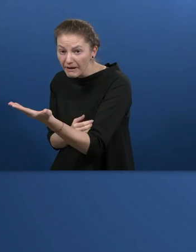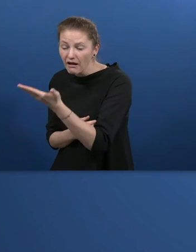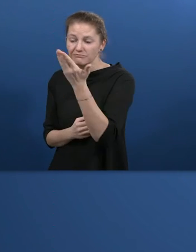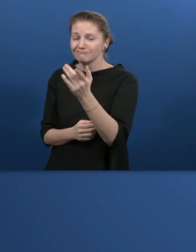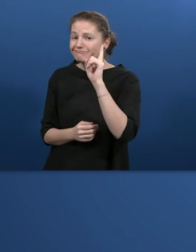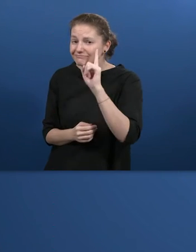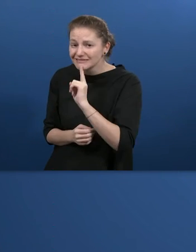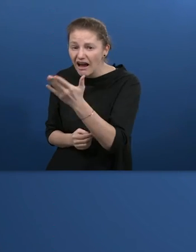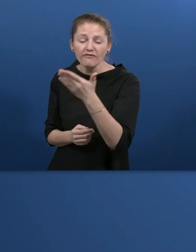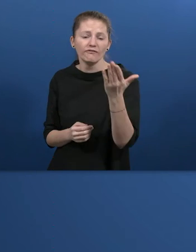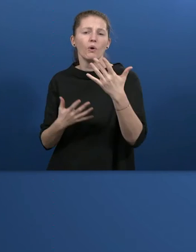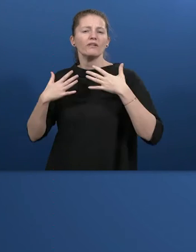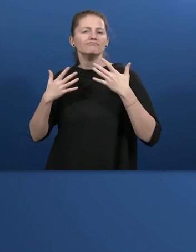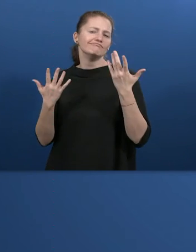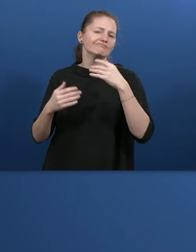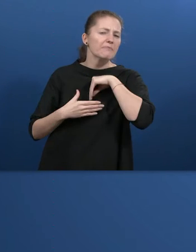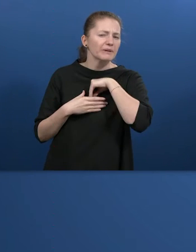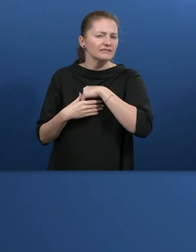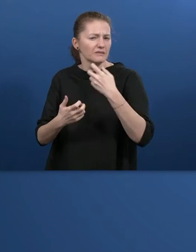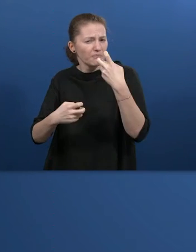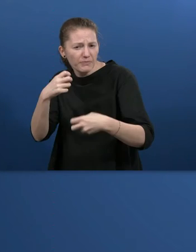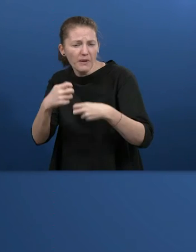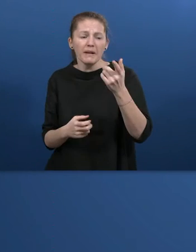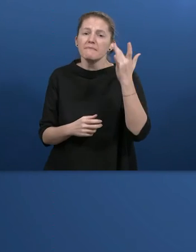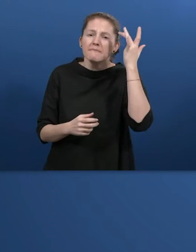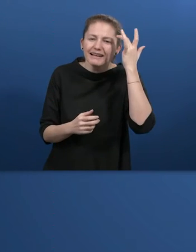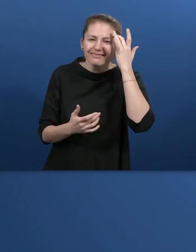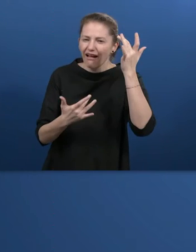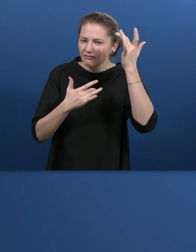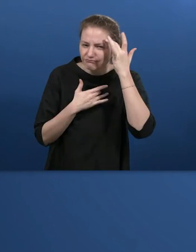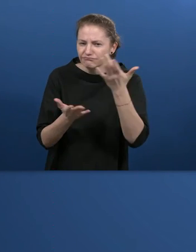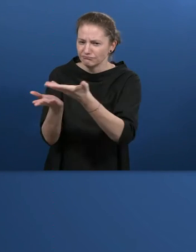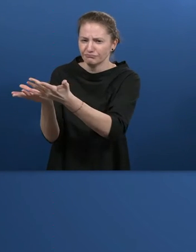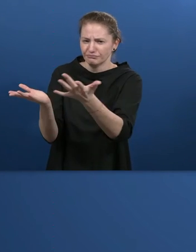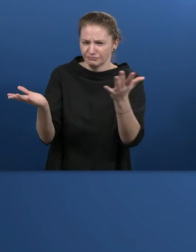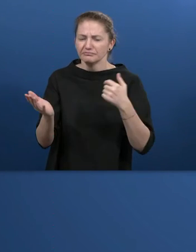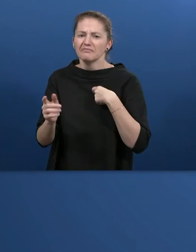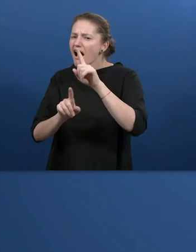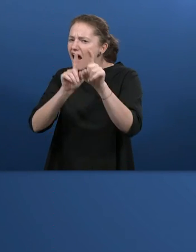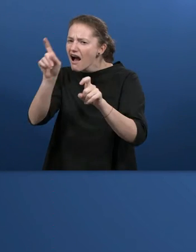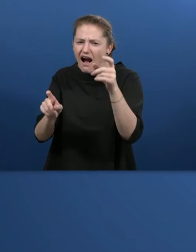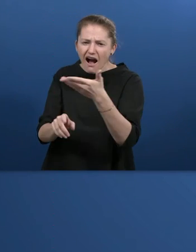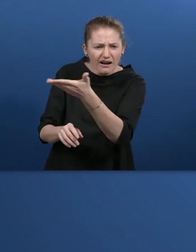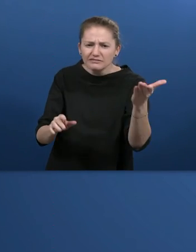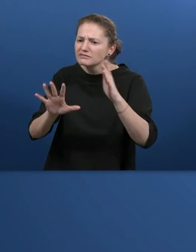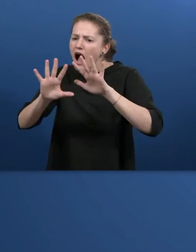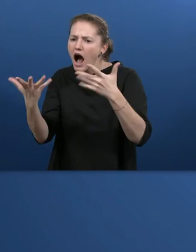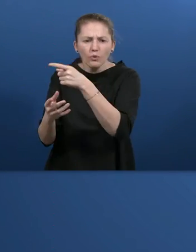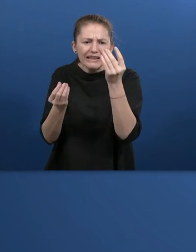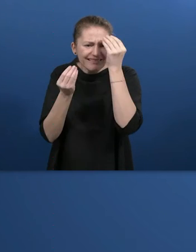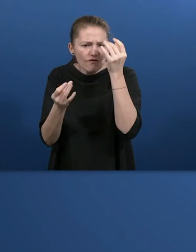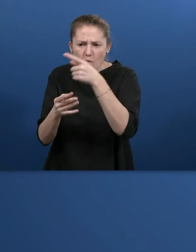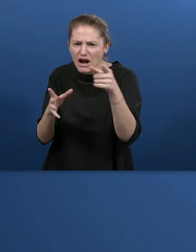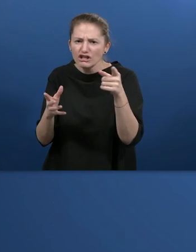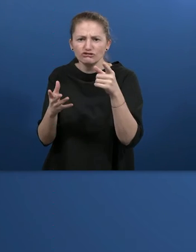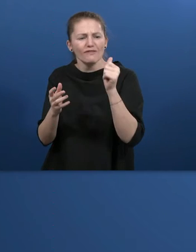people with physical problems or mental illness and asked them how they